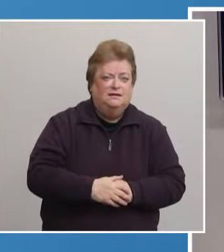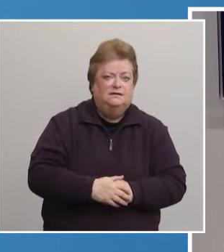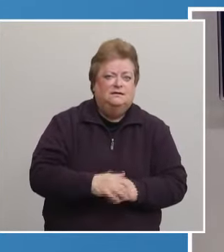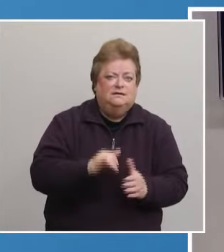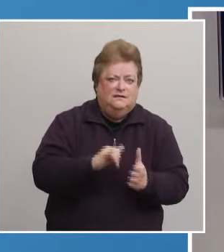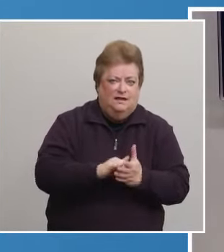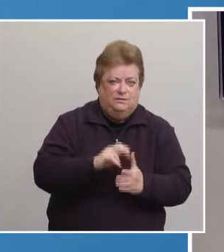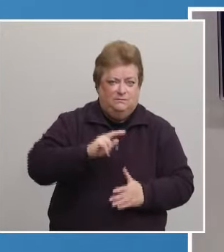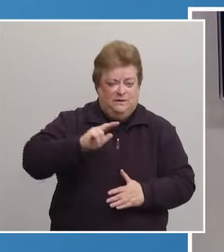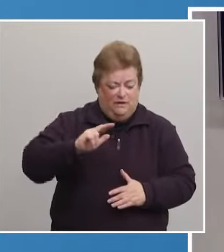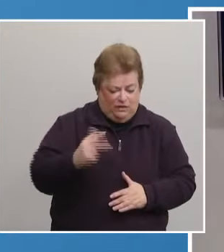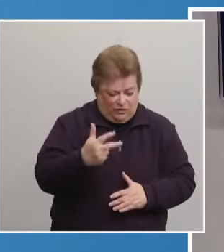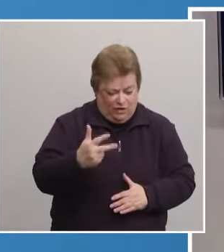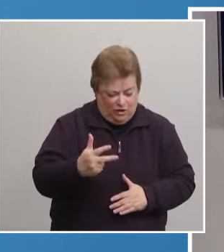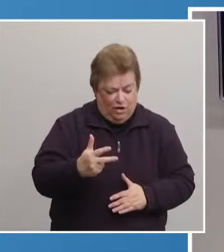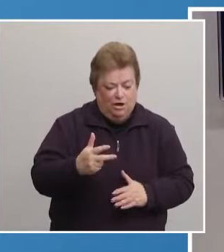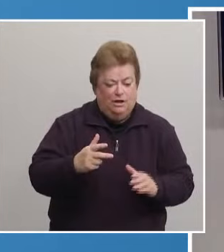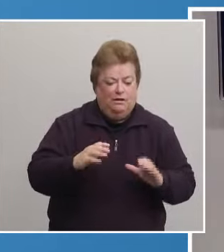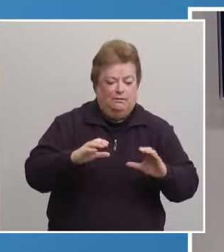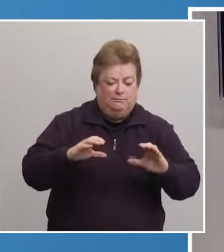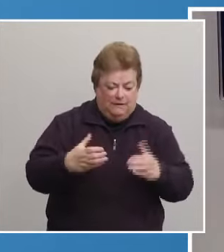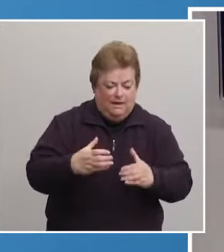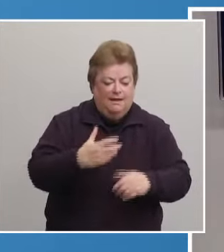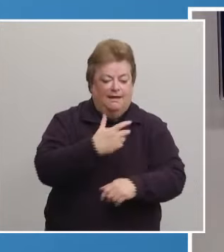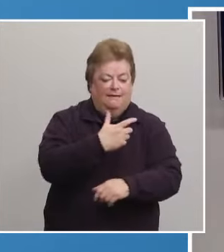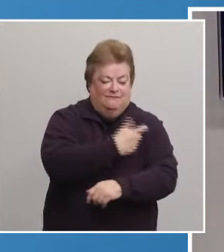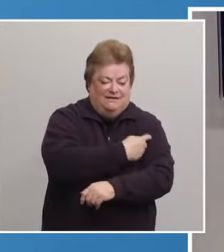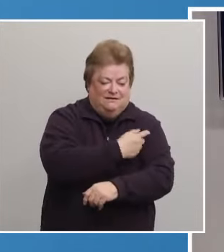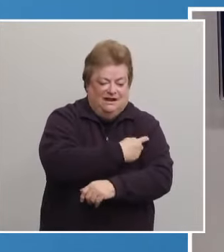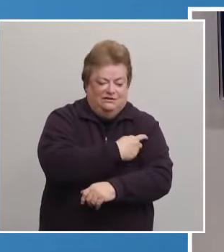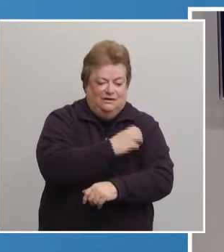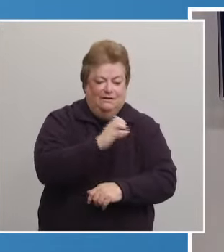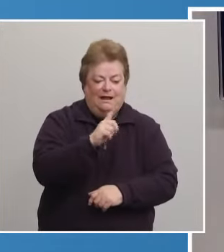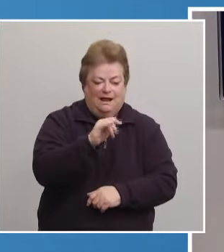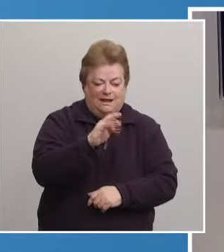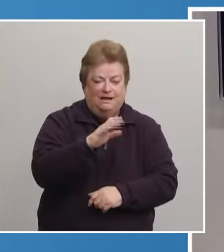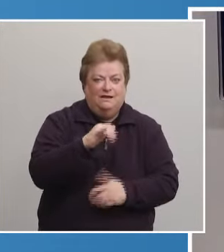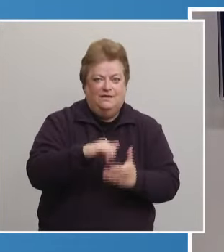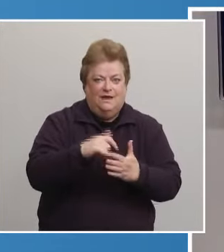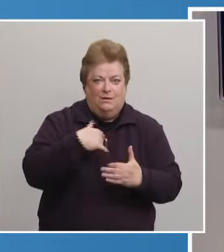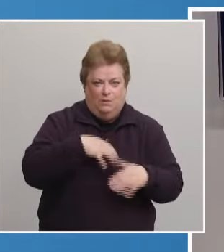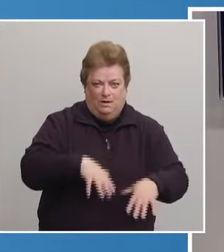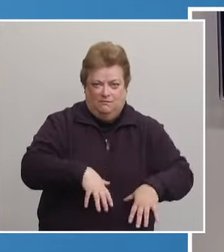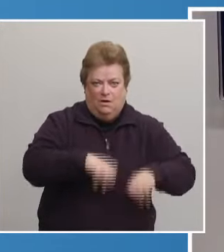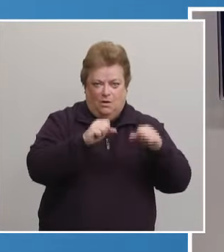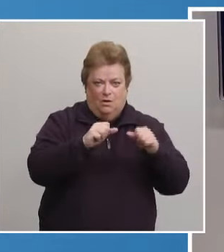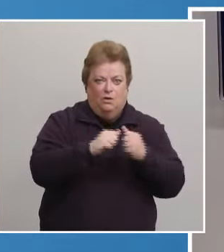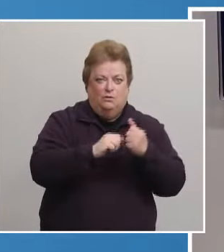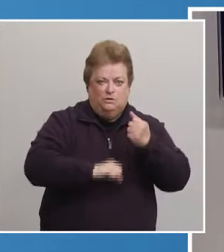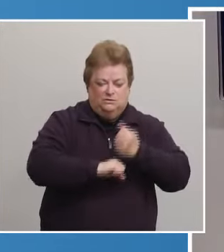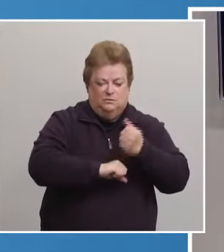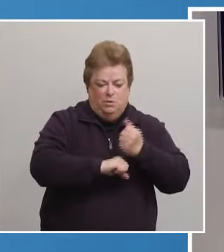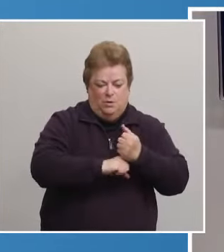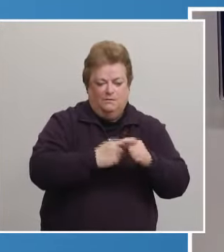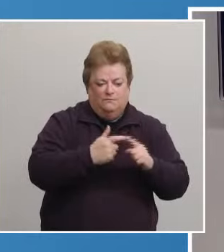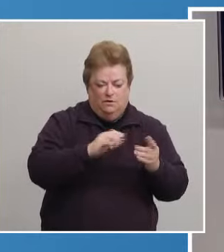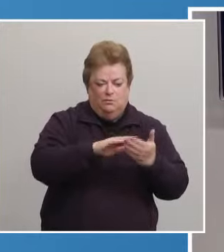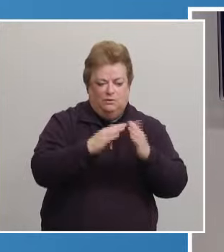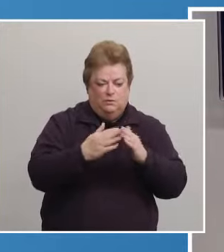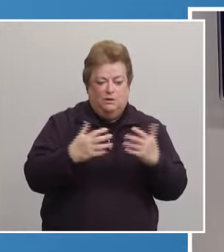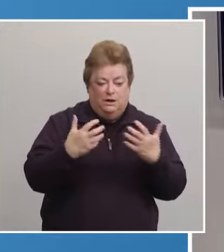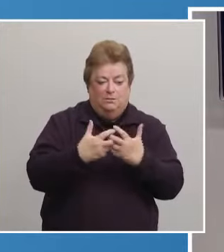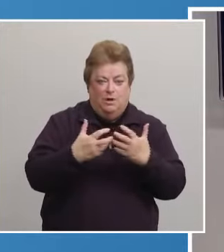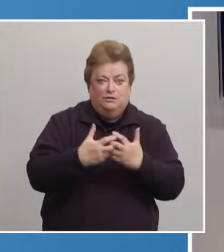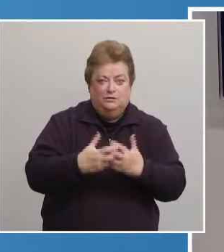will be the third large-scale COVID-19 vaccination clinic our health department has held with the support from our community